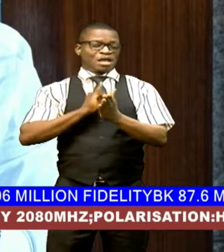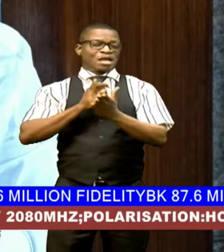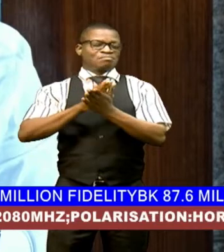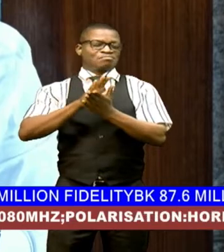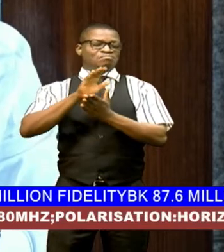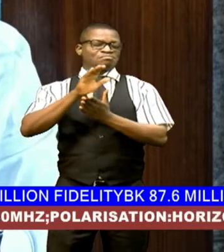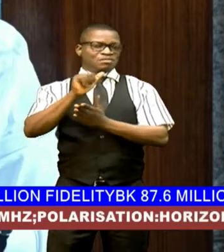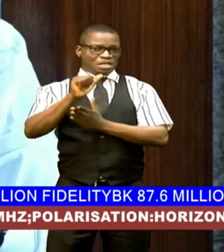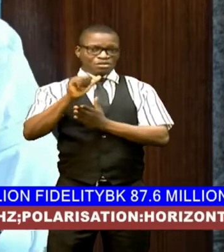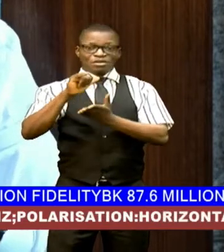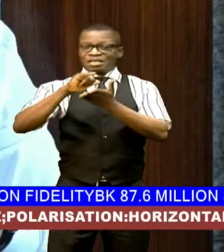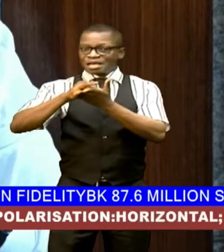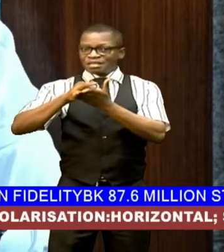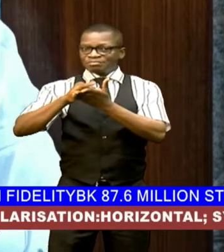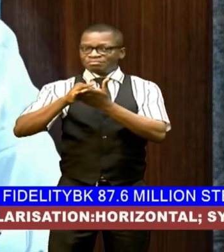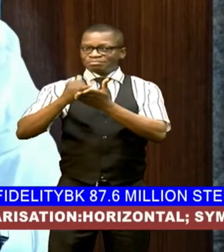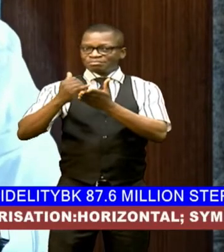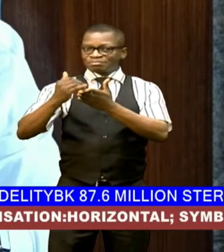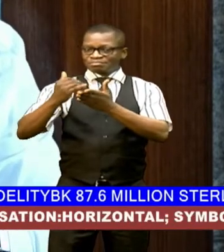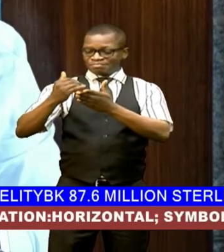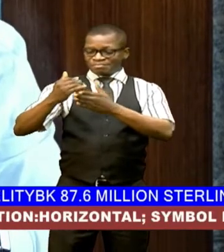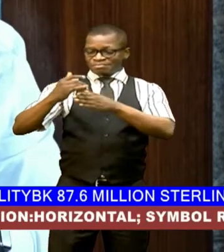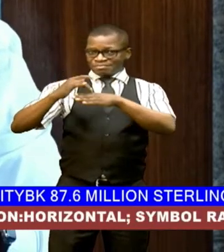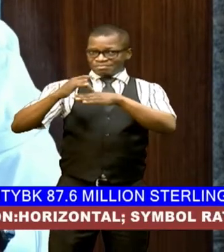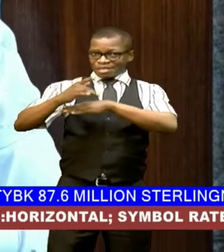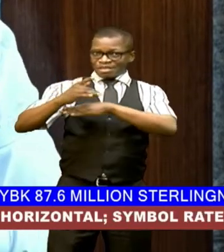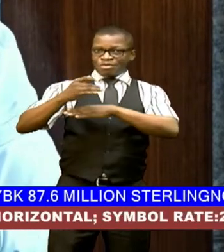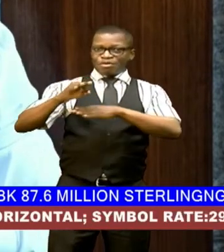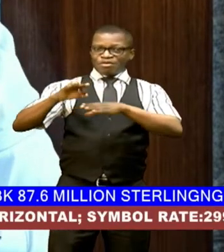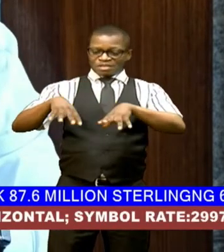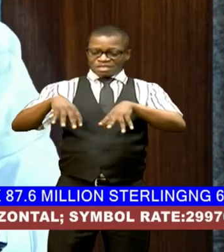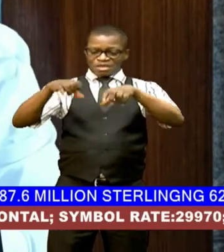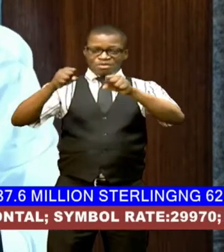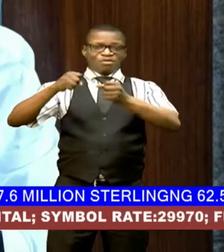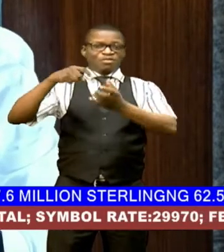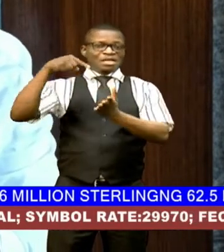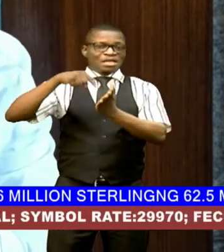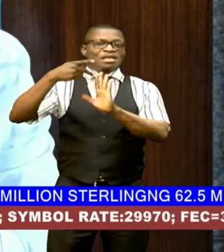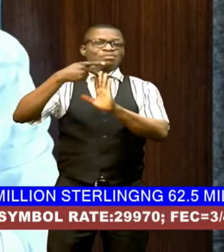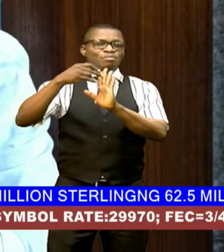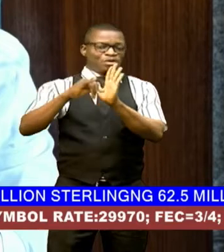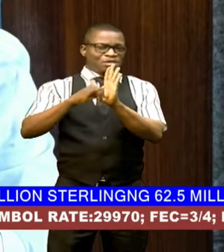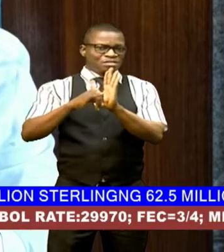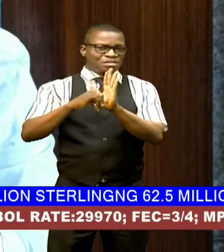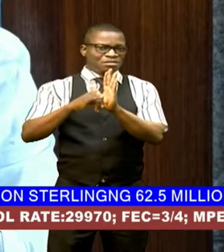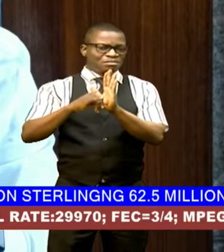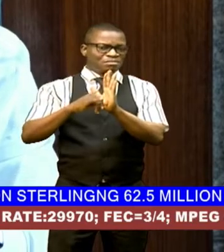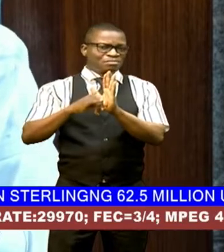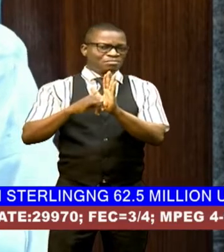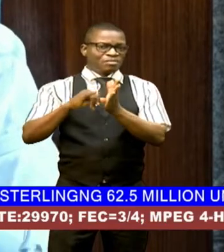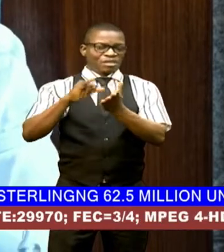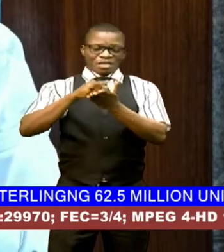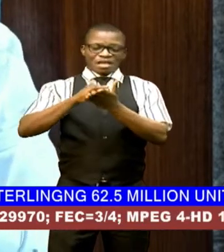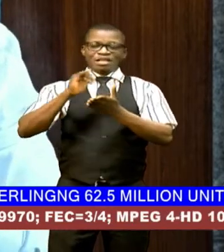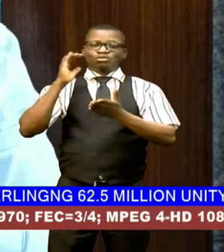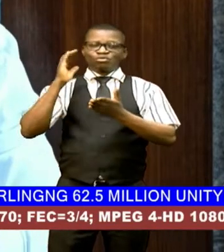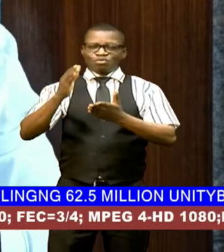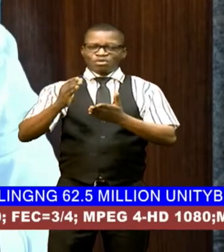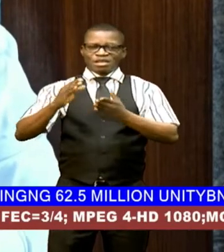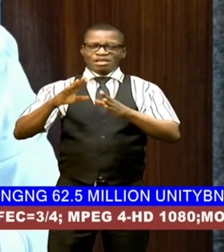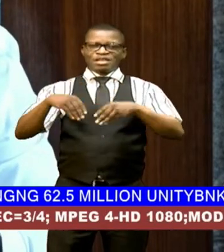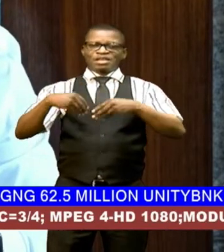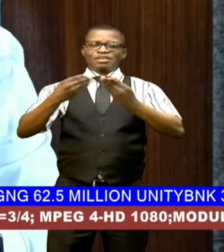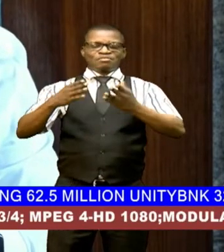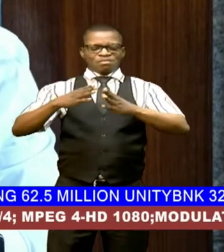that the initial period of the takeoff of some of these policies that will give us a more robust